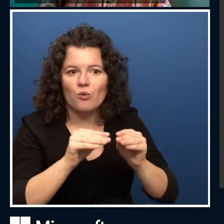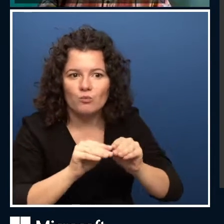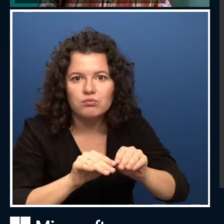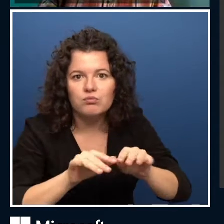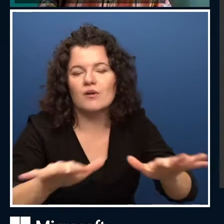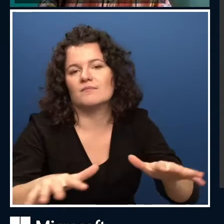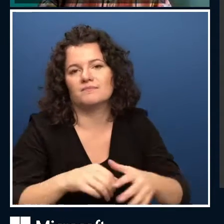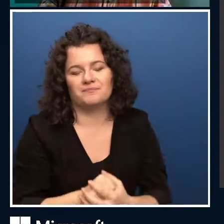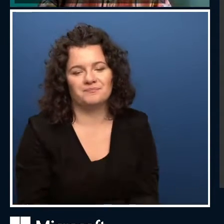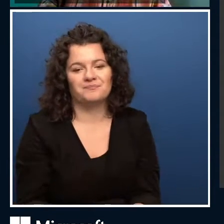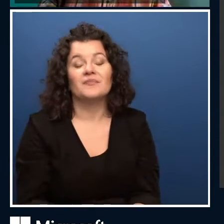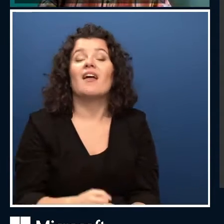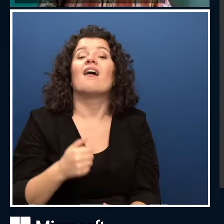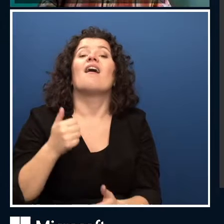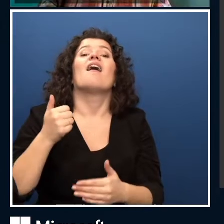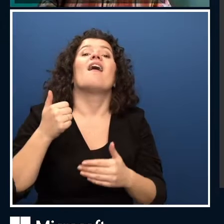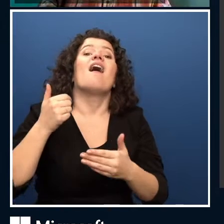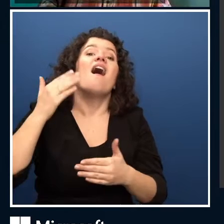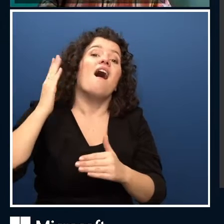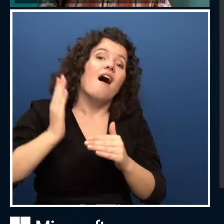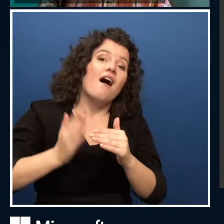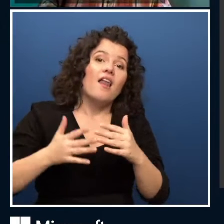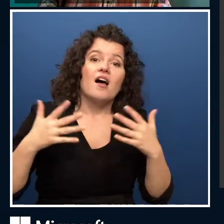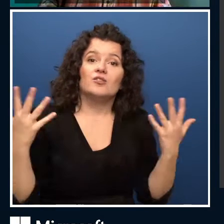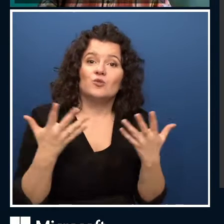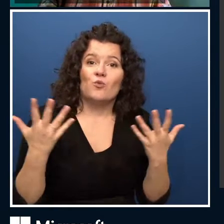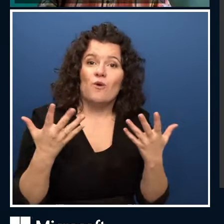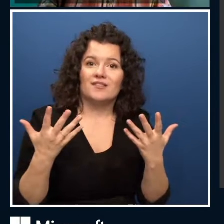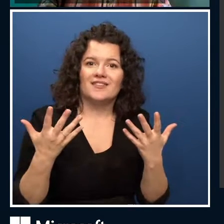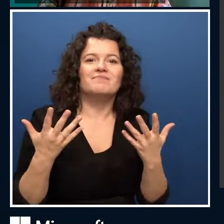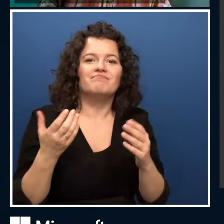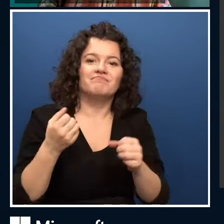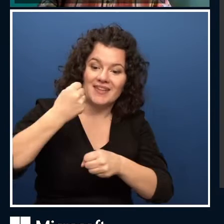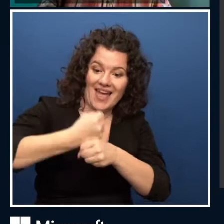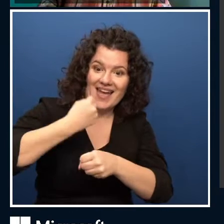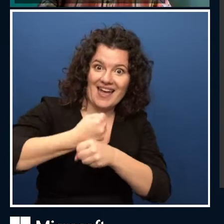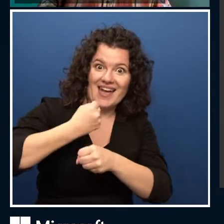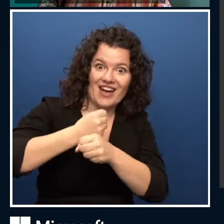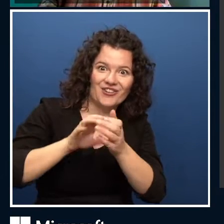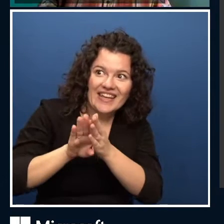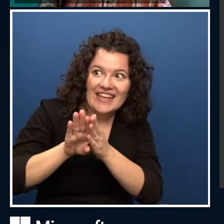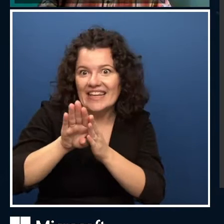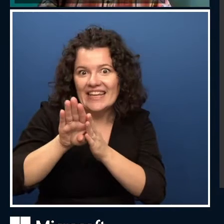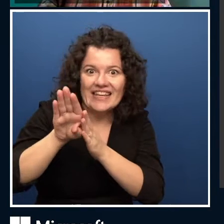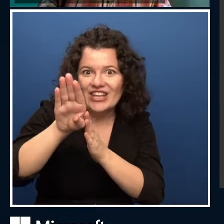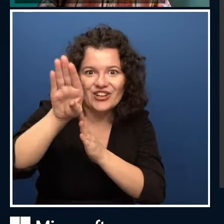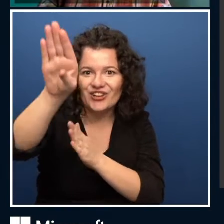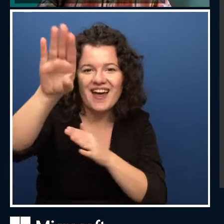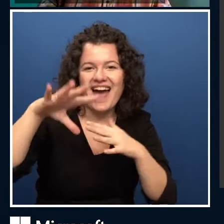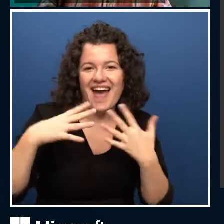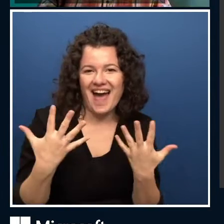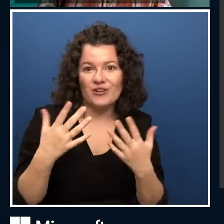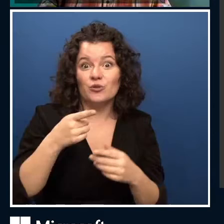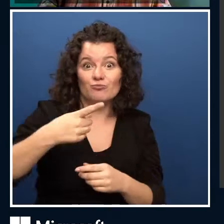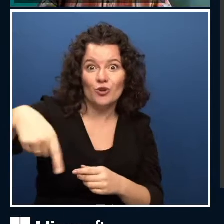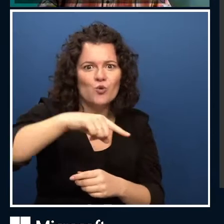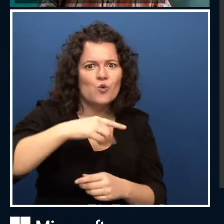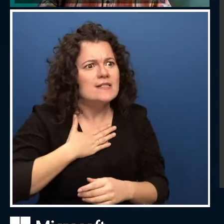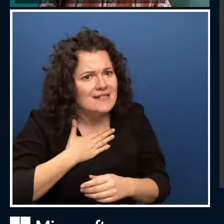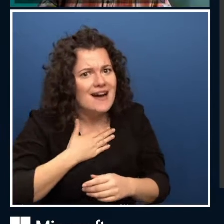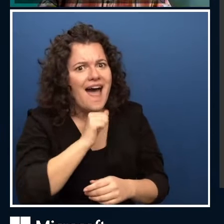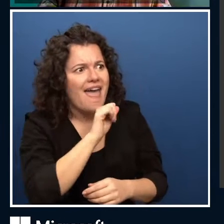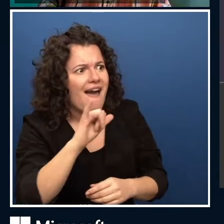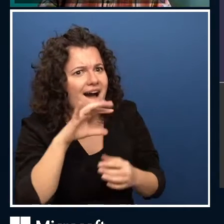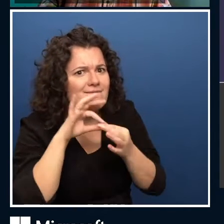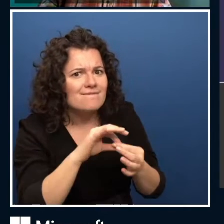career panel. So should you enjoy the AI space and enjoy the learning that you get today, the career panel could be really, really interesting for